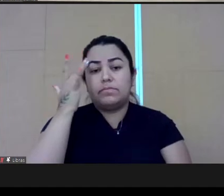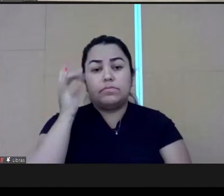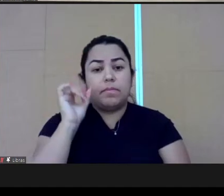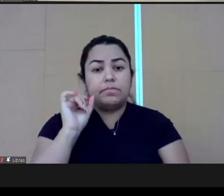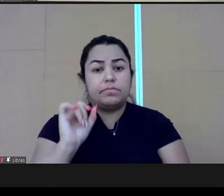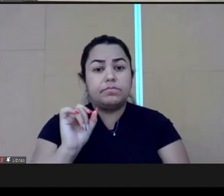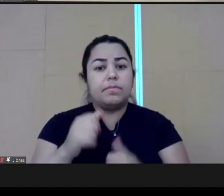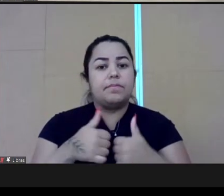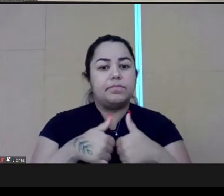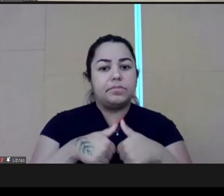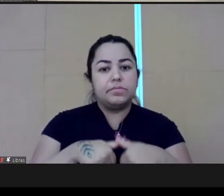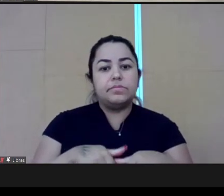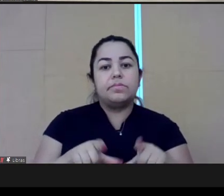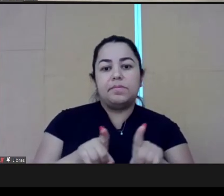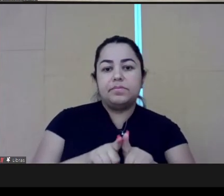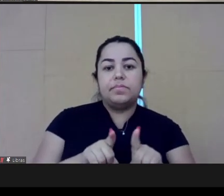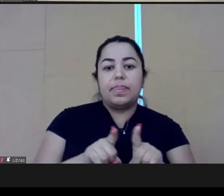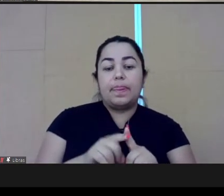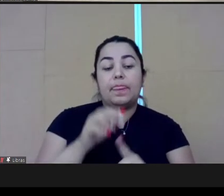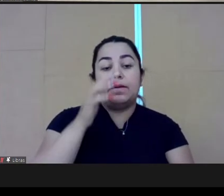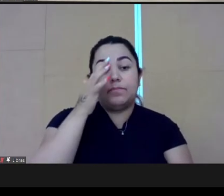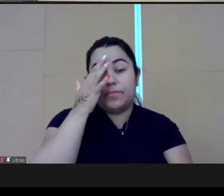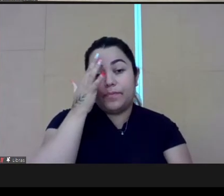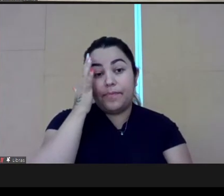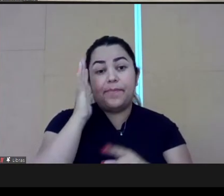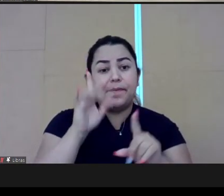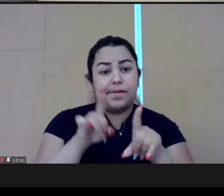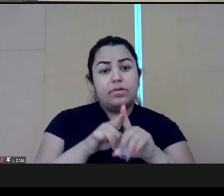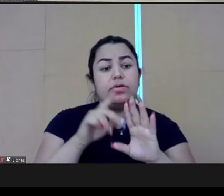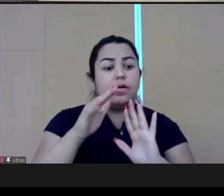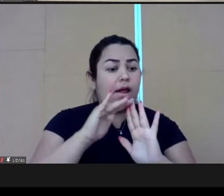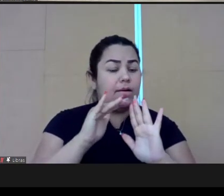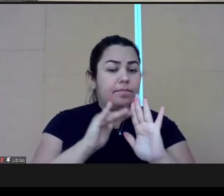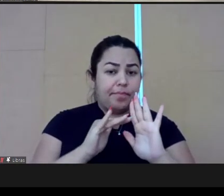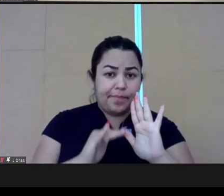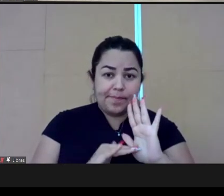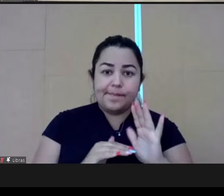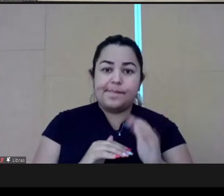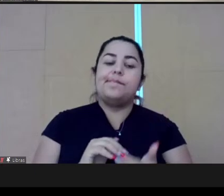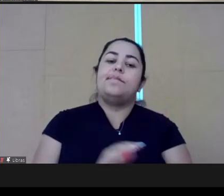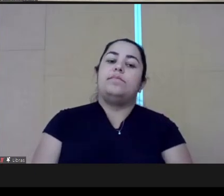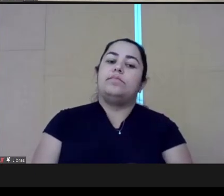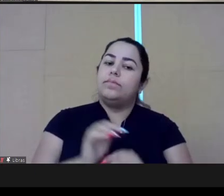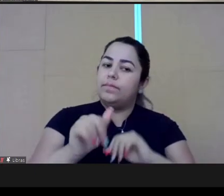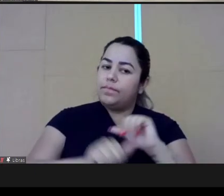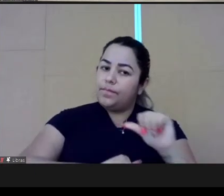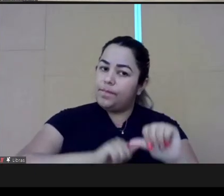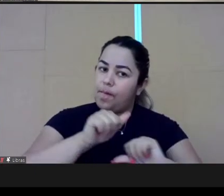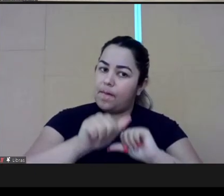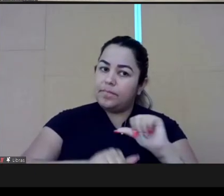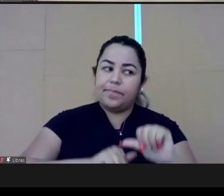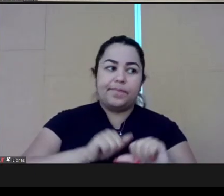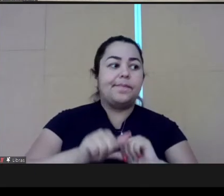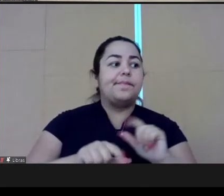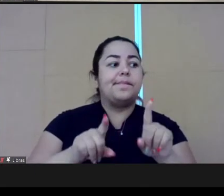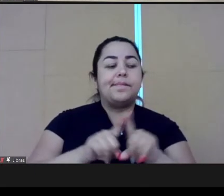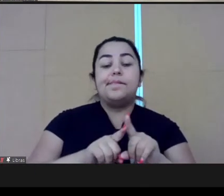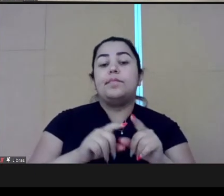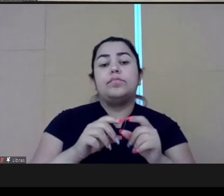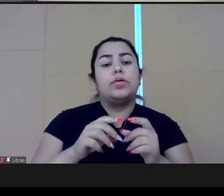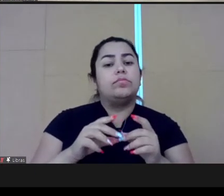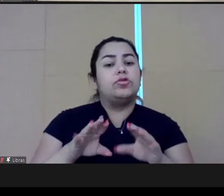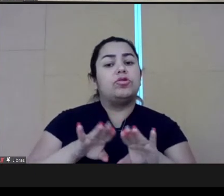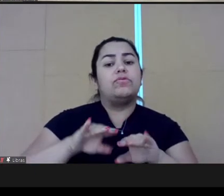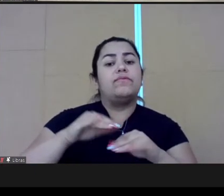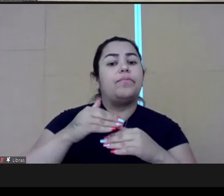policies, programs and services. And I think they often get left out mainly because of costs. There's